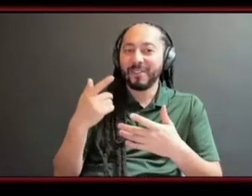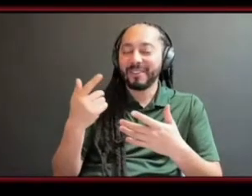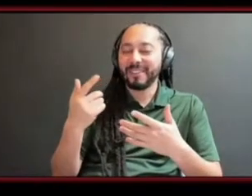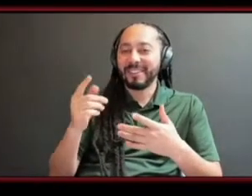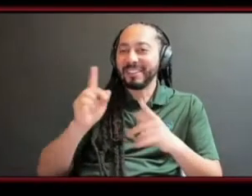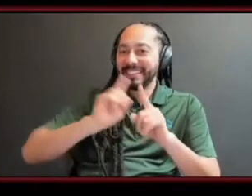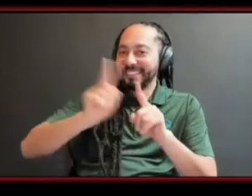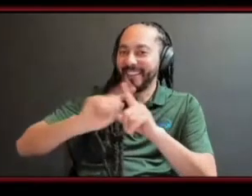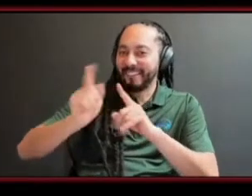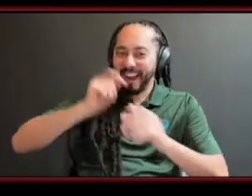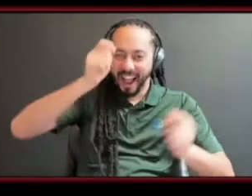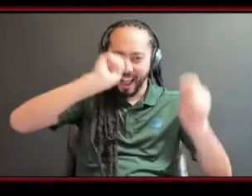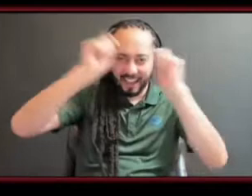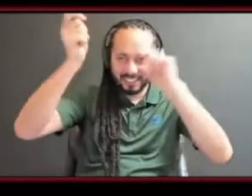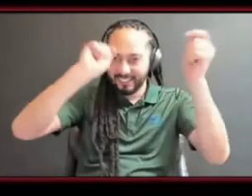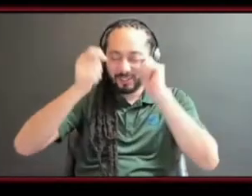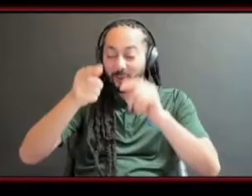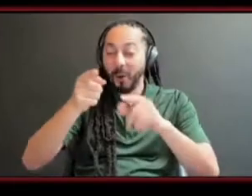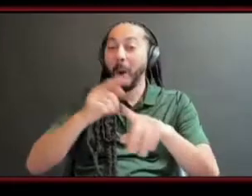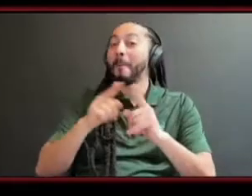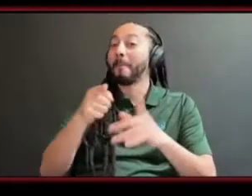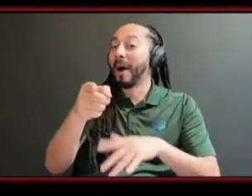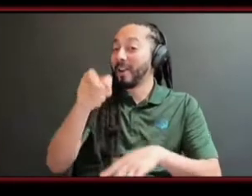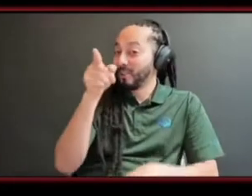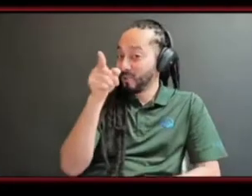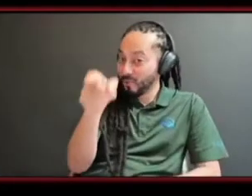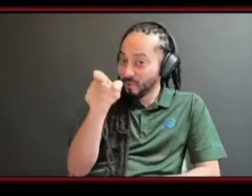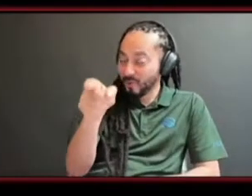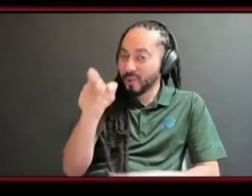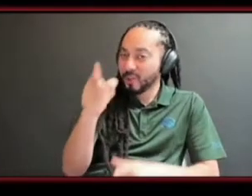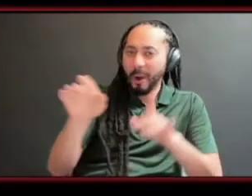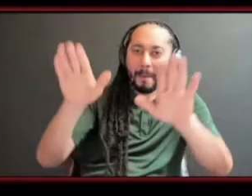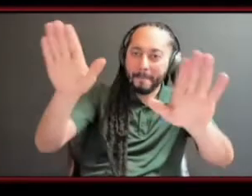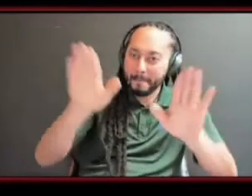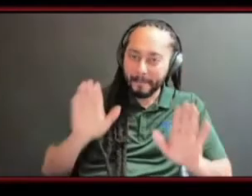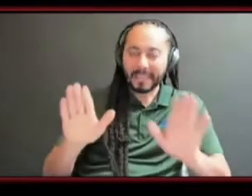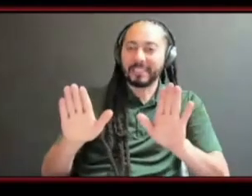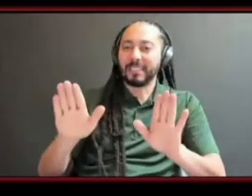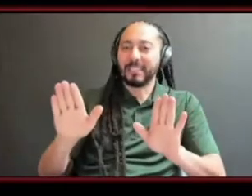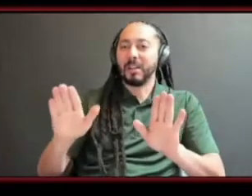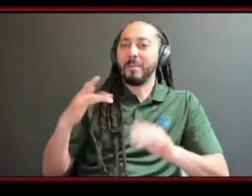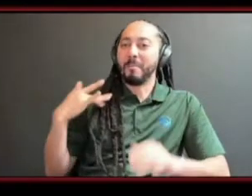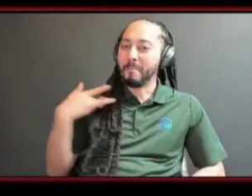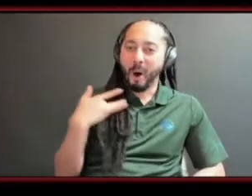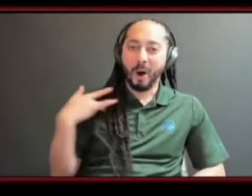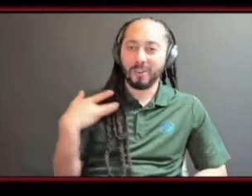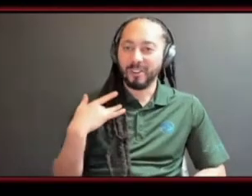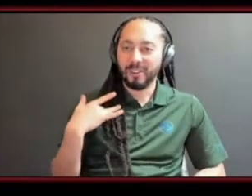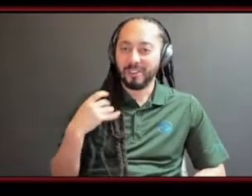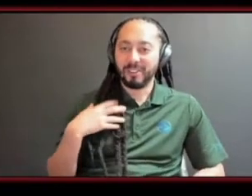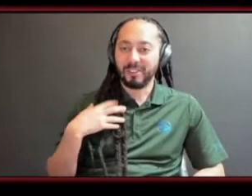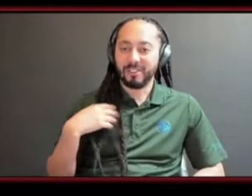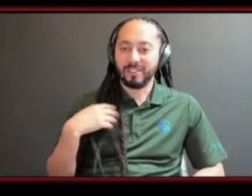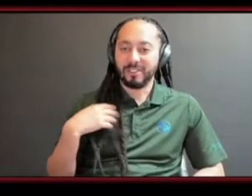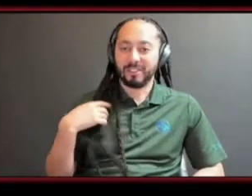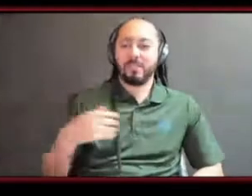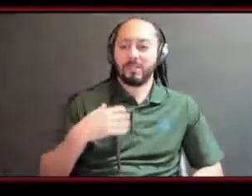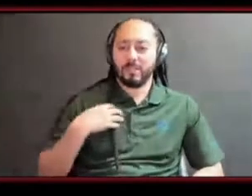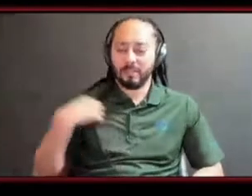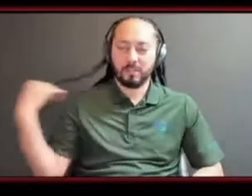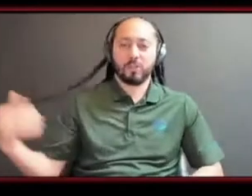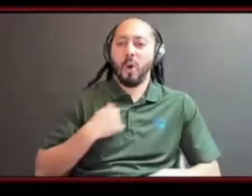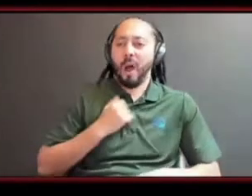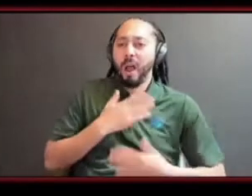wear many different hats but one one main thing you're you're you're an exceptional model and and you i appreciate that a lot and that